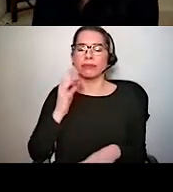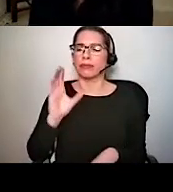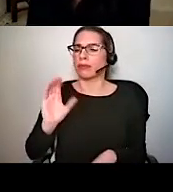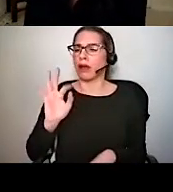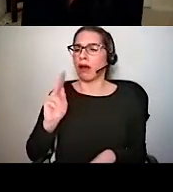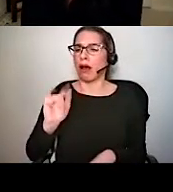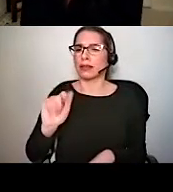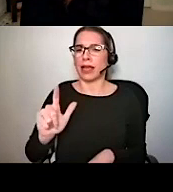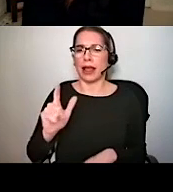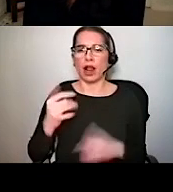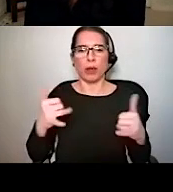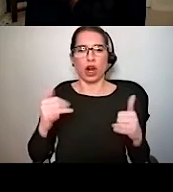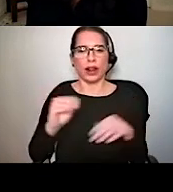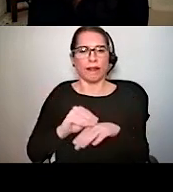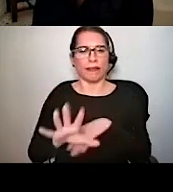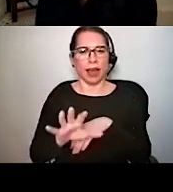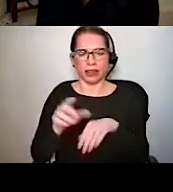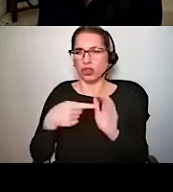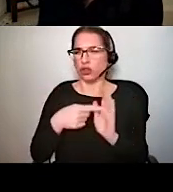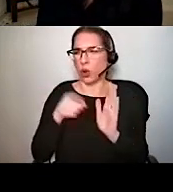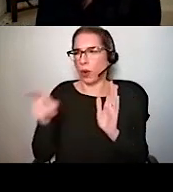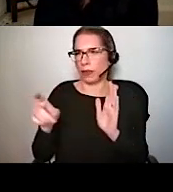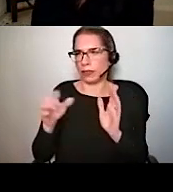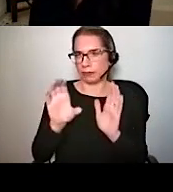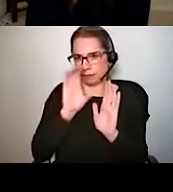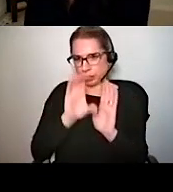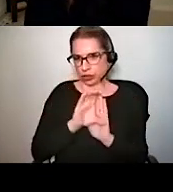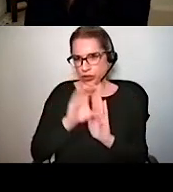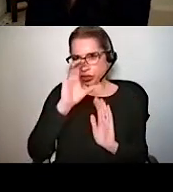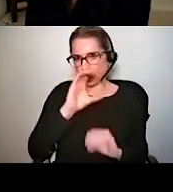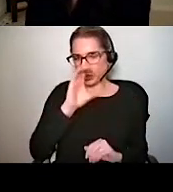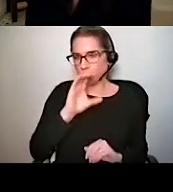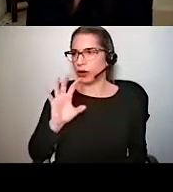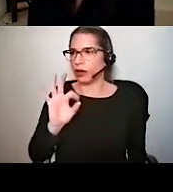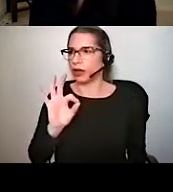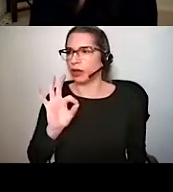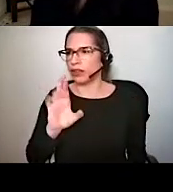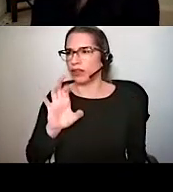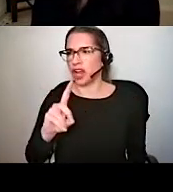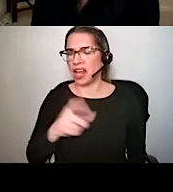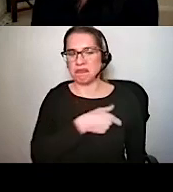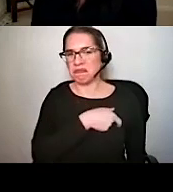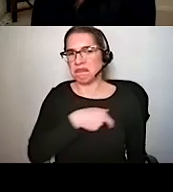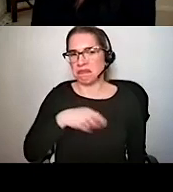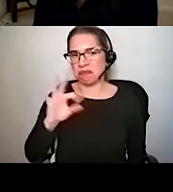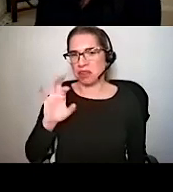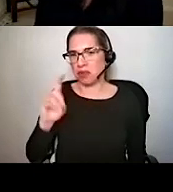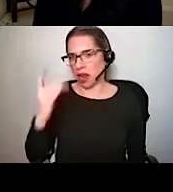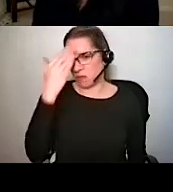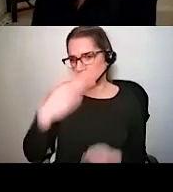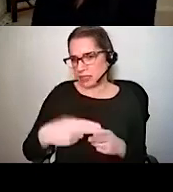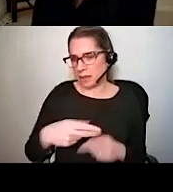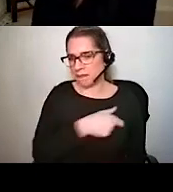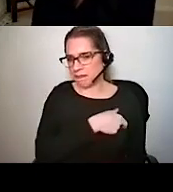illustrated in this illustration. So Fred here, Fred's got a name tag on, so it's an identity name, is having a lovely